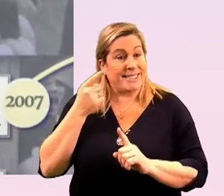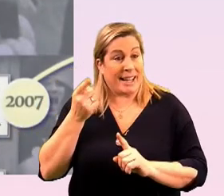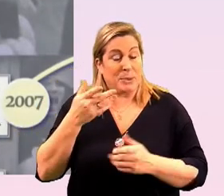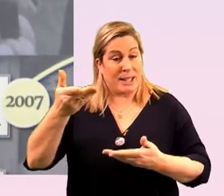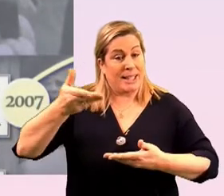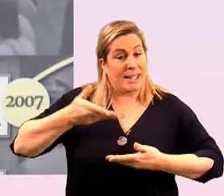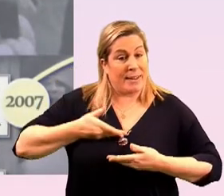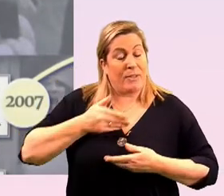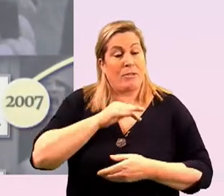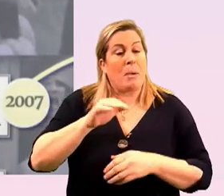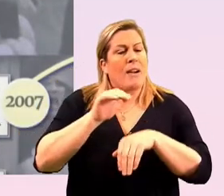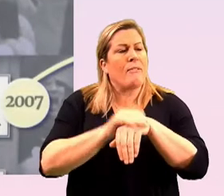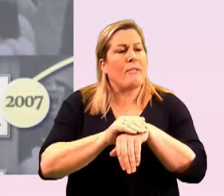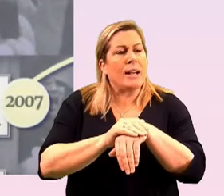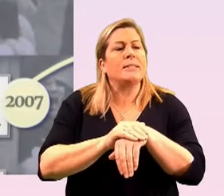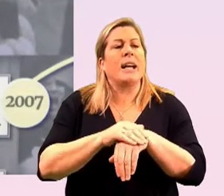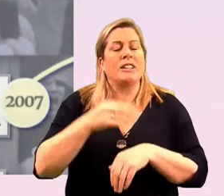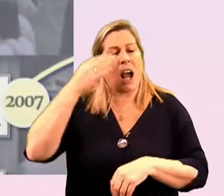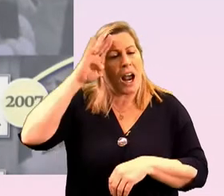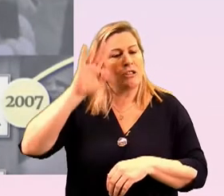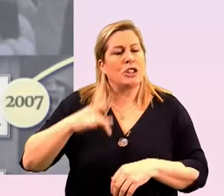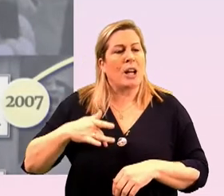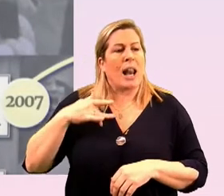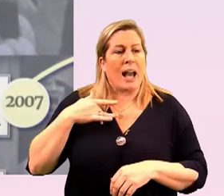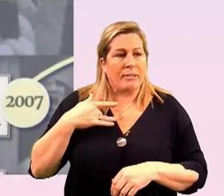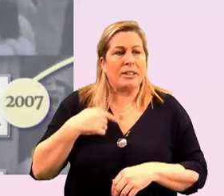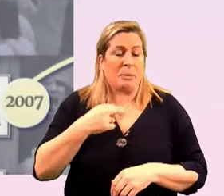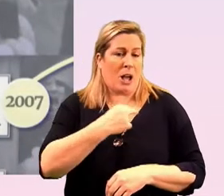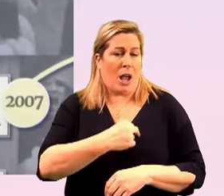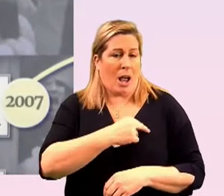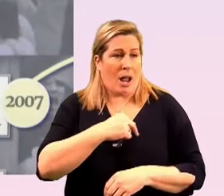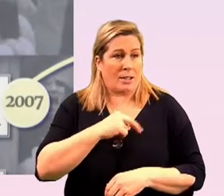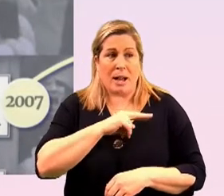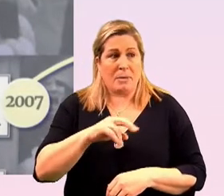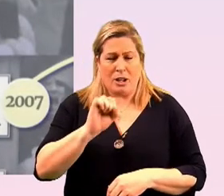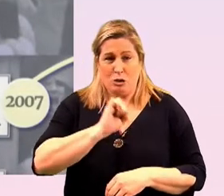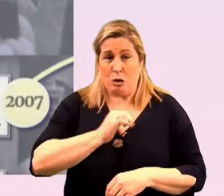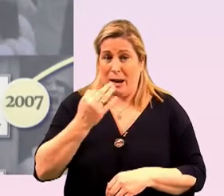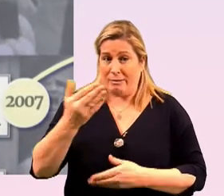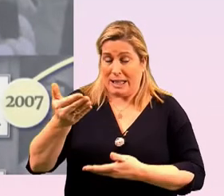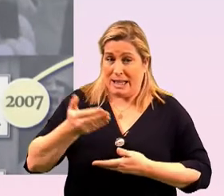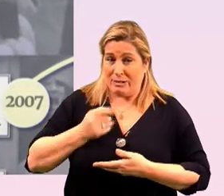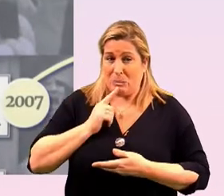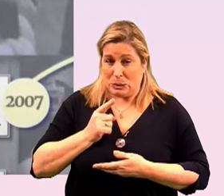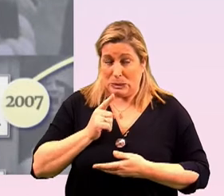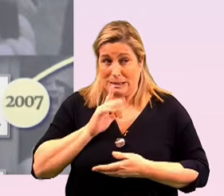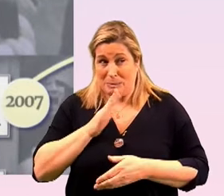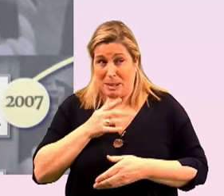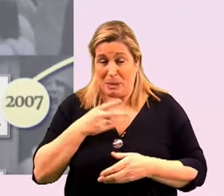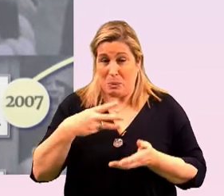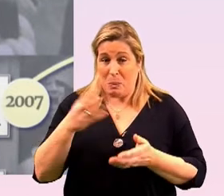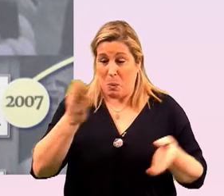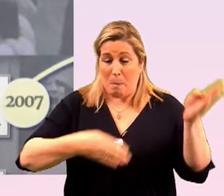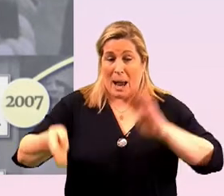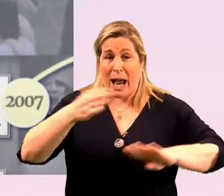from our friends at irish life uh if i'm honest i'm not entirely sure if it was a gift there is a chance that when we were packing everything